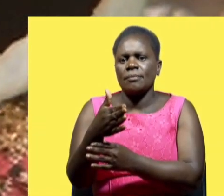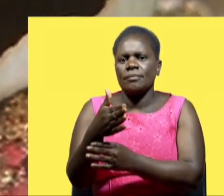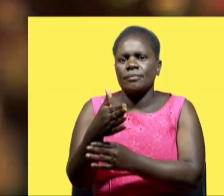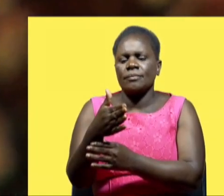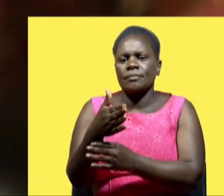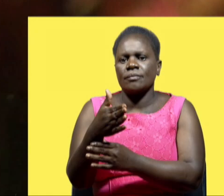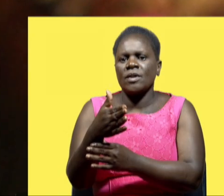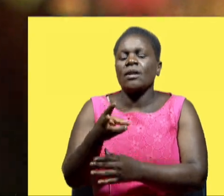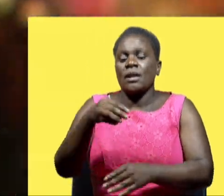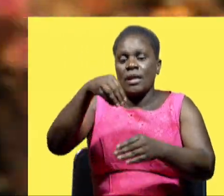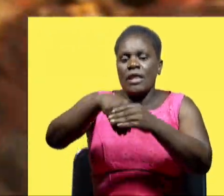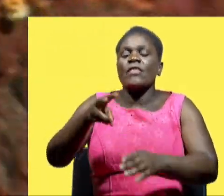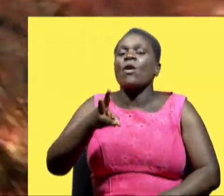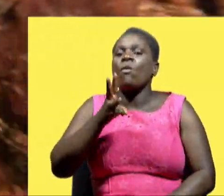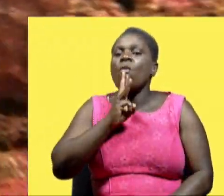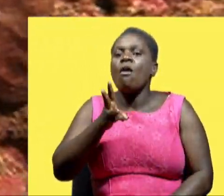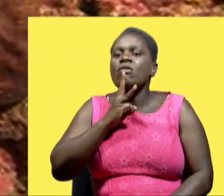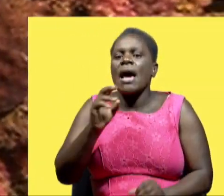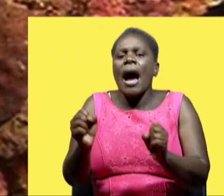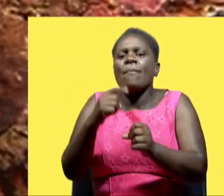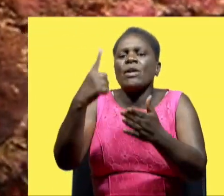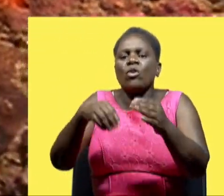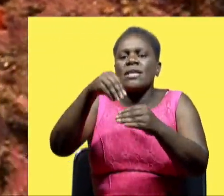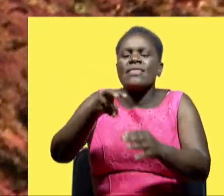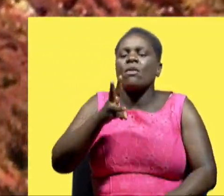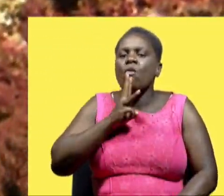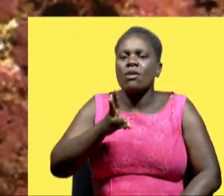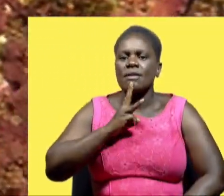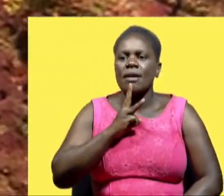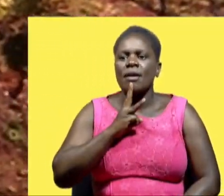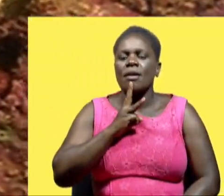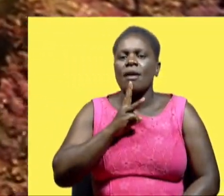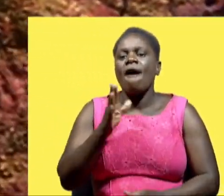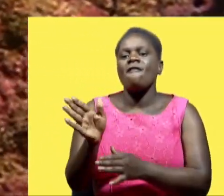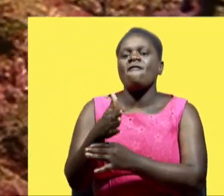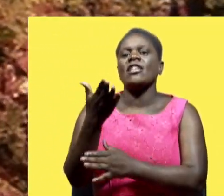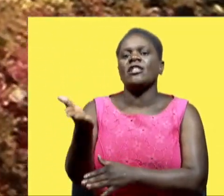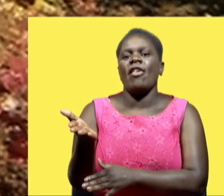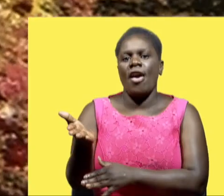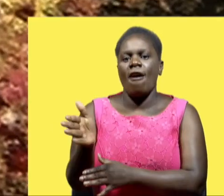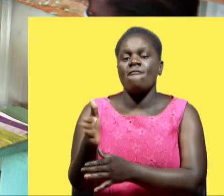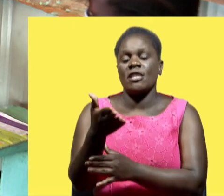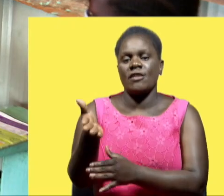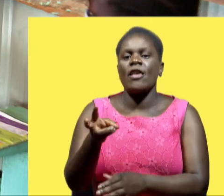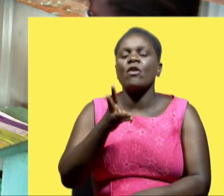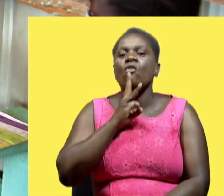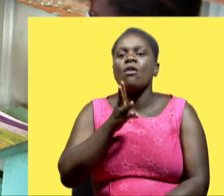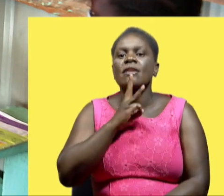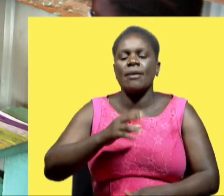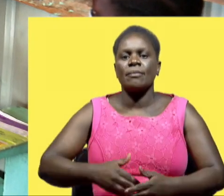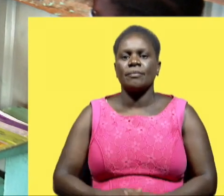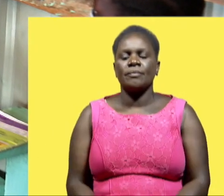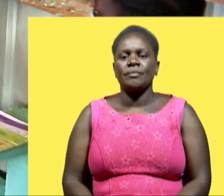yes you were in the water okay what was happening inside the water yes they are fish yeah they